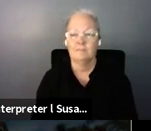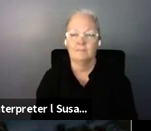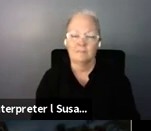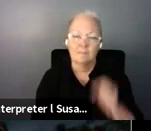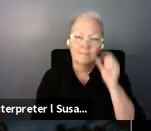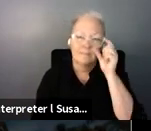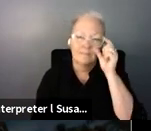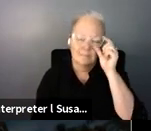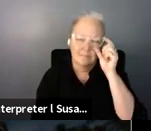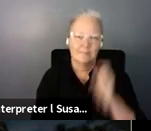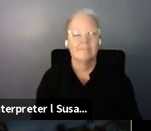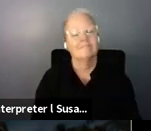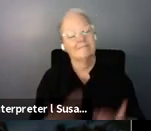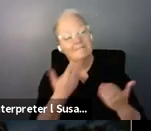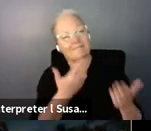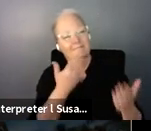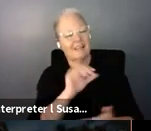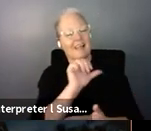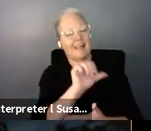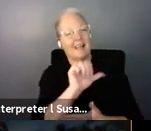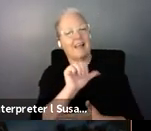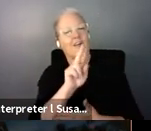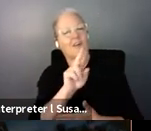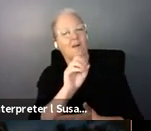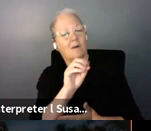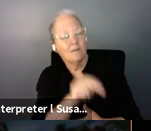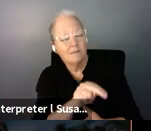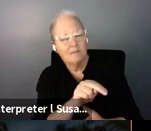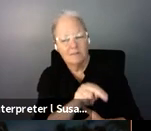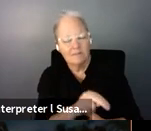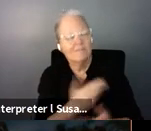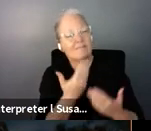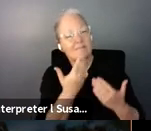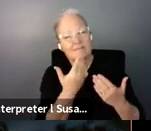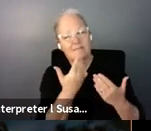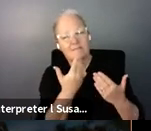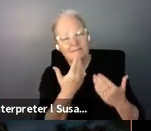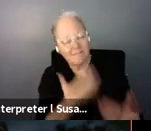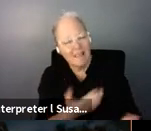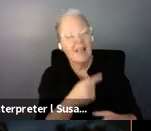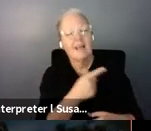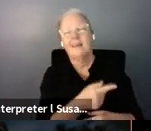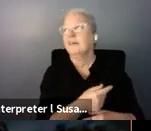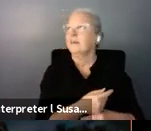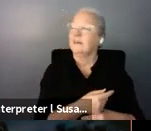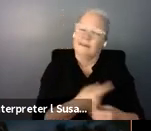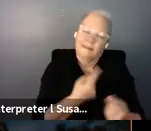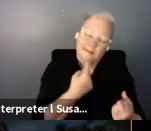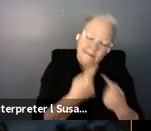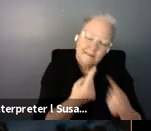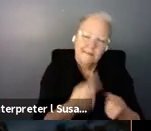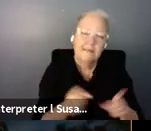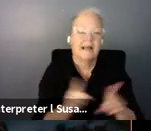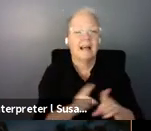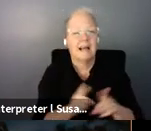thank you aaron thanks for covering off on the yeah complexities and nuances of um